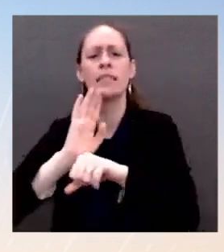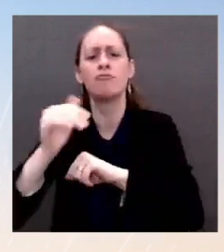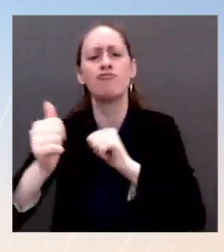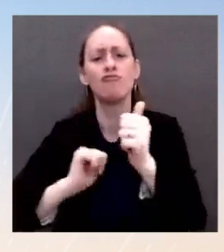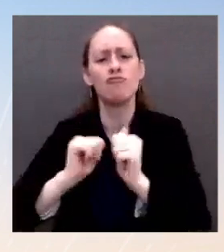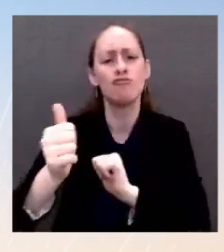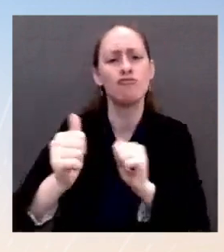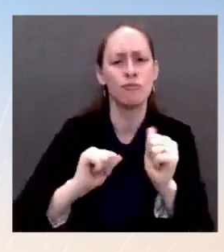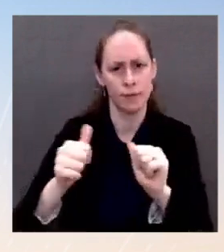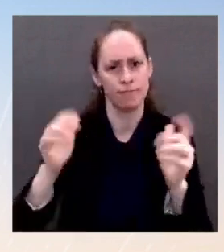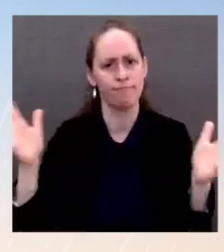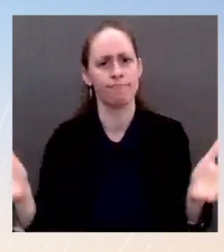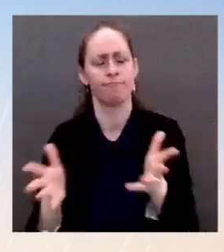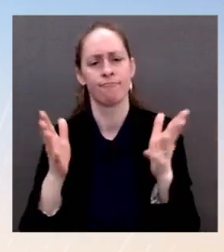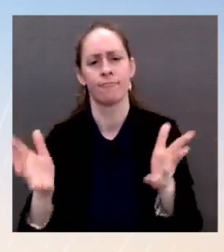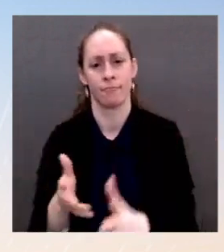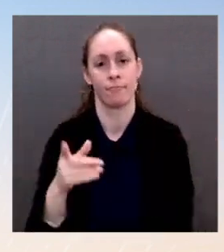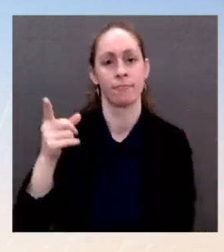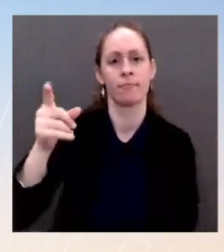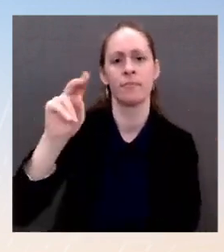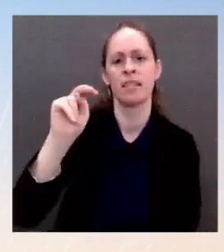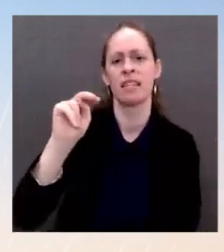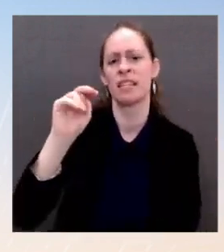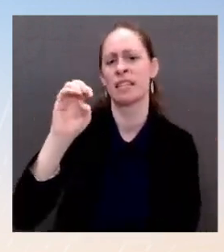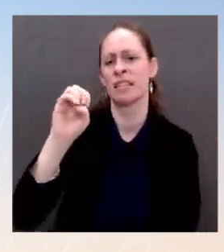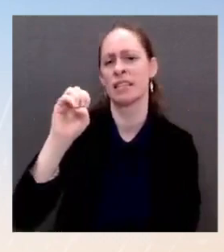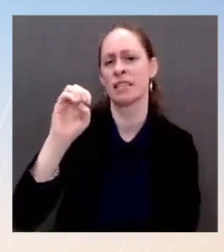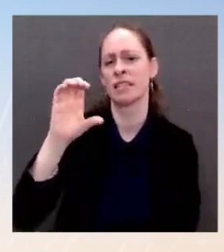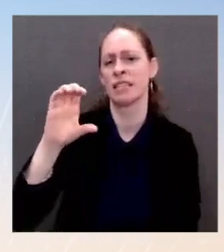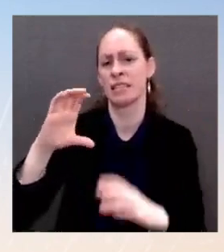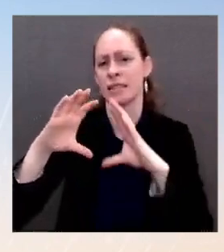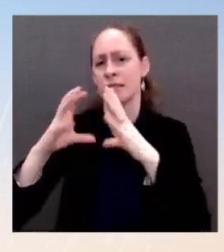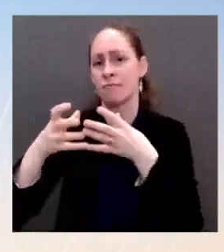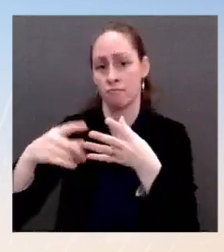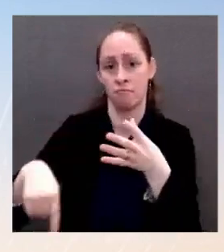one of the people leading this effort, and we'll see if he can come and give you guys all on more comprehensive briefing. Okay, Todd.